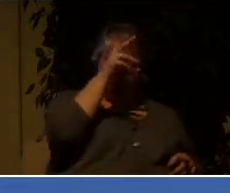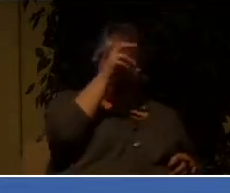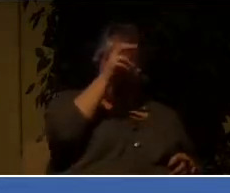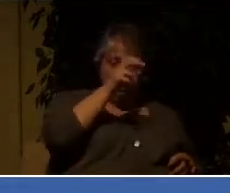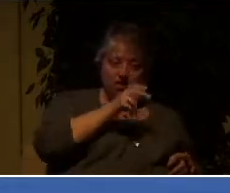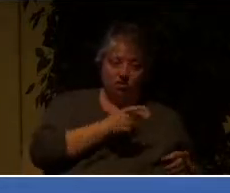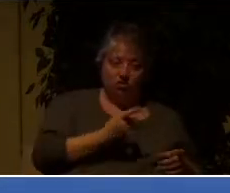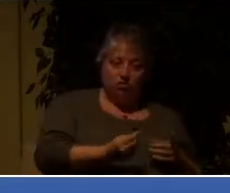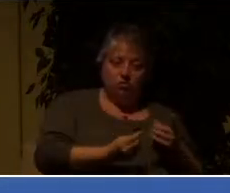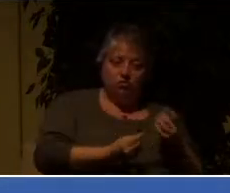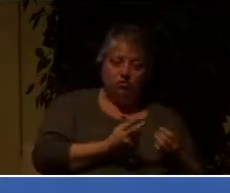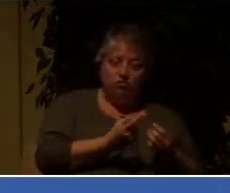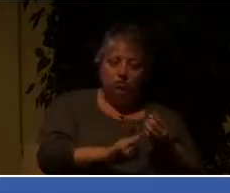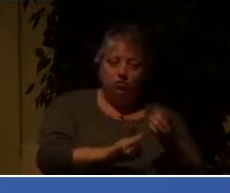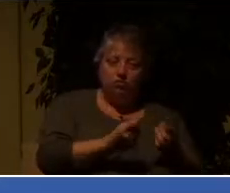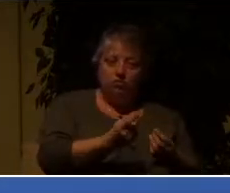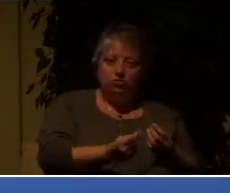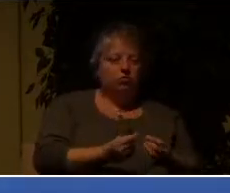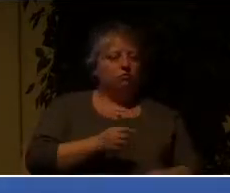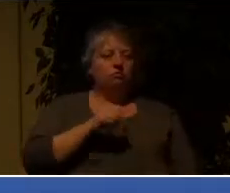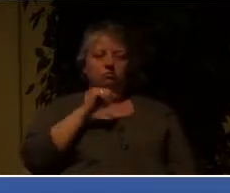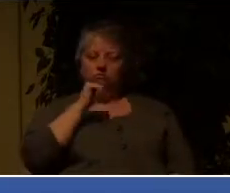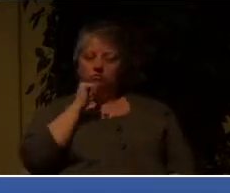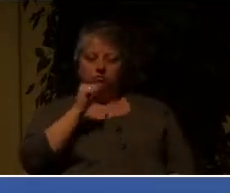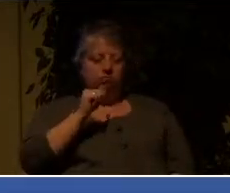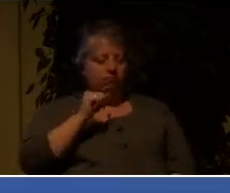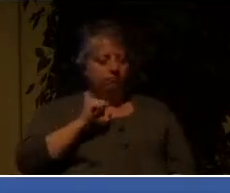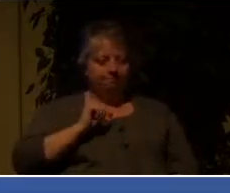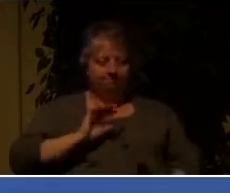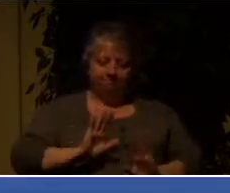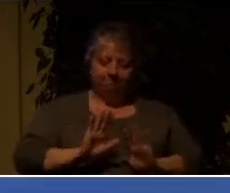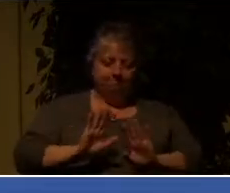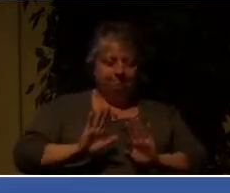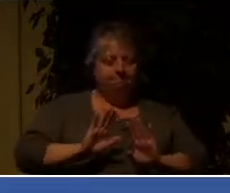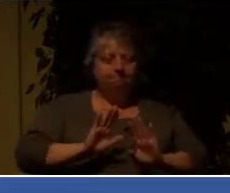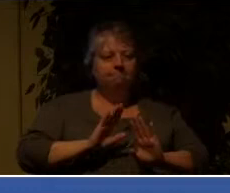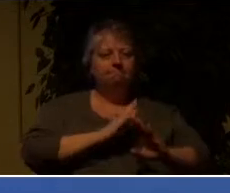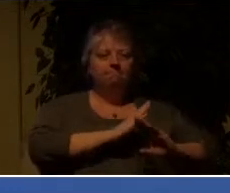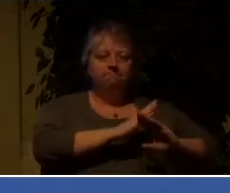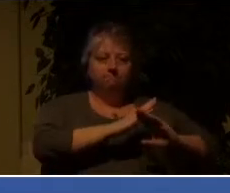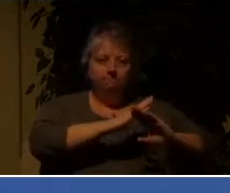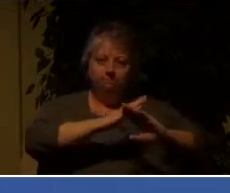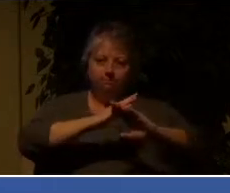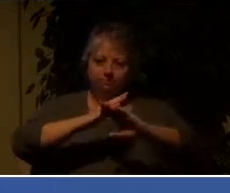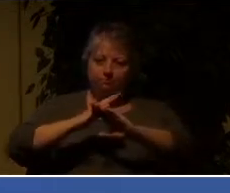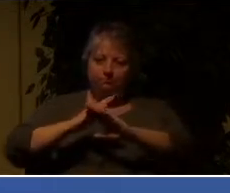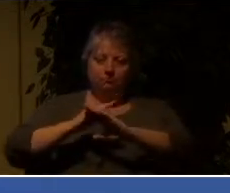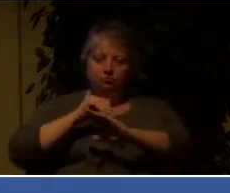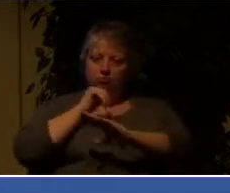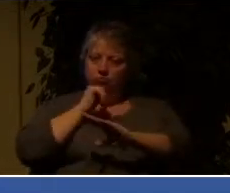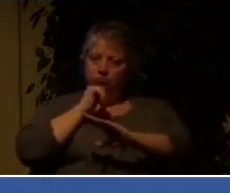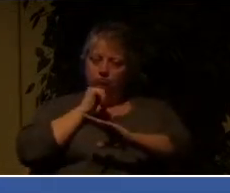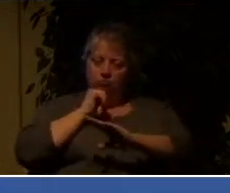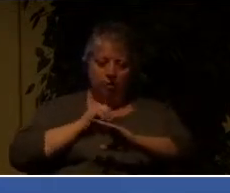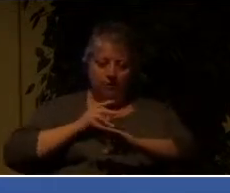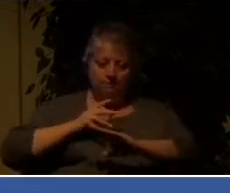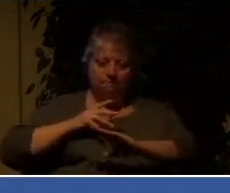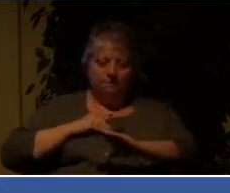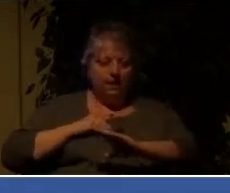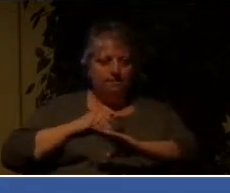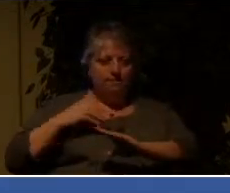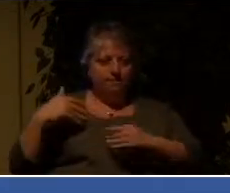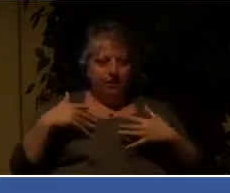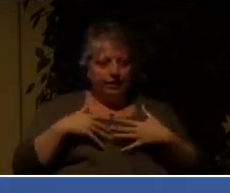You're not going to stop doing the will of God, even if the whole world stands against you and the dearest one to your heart